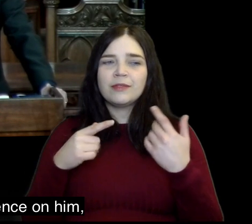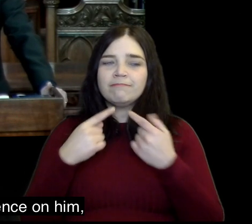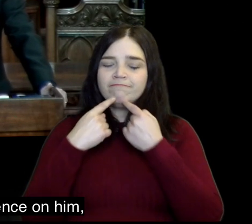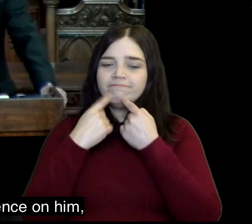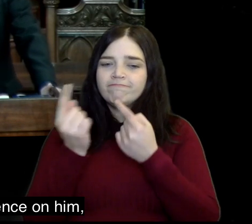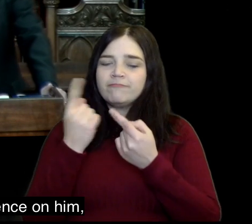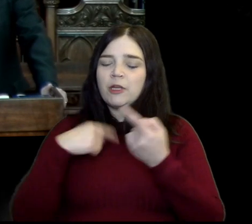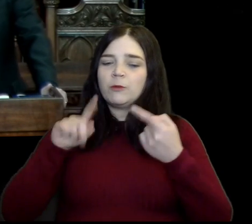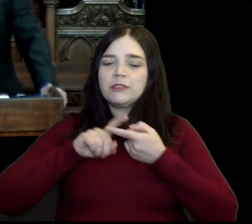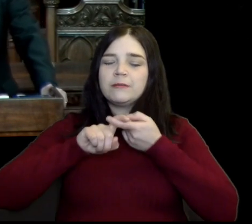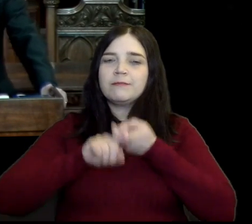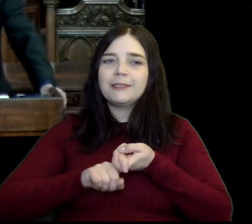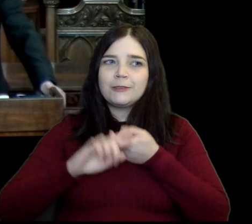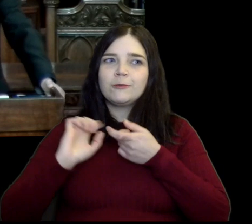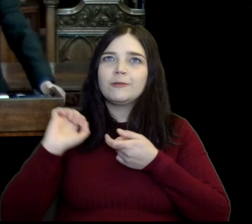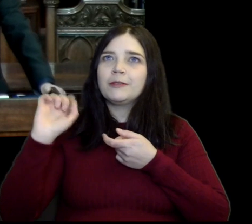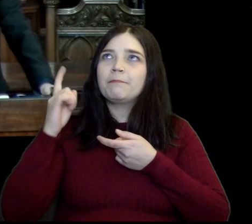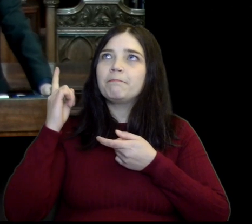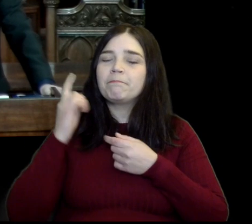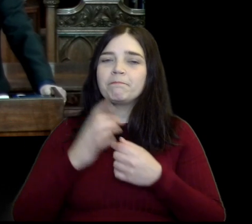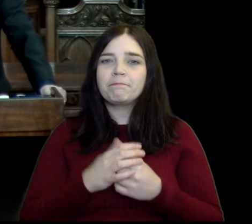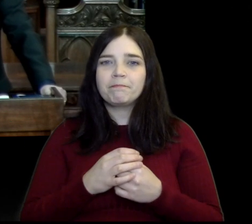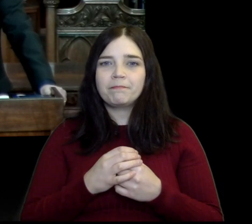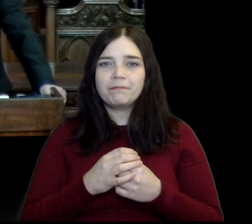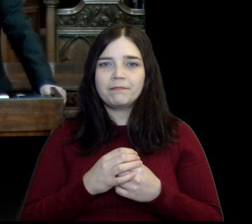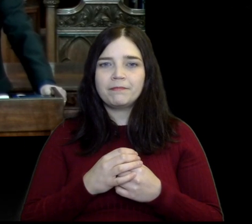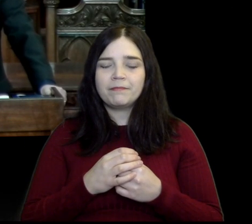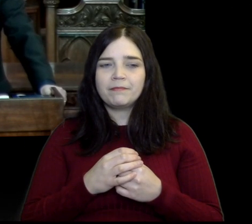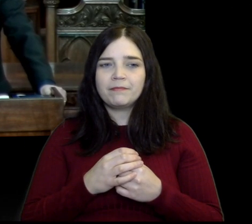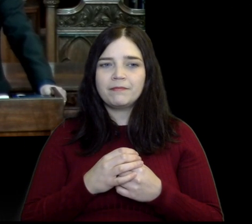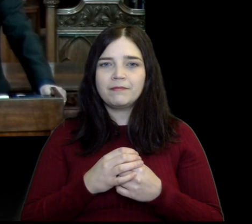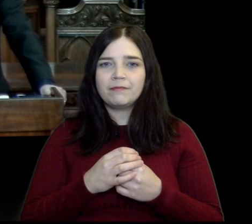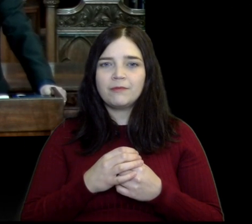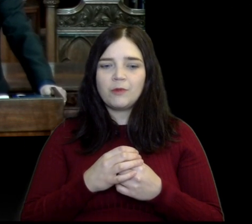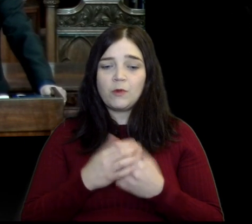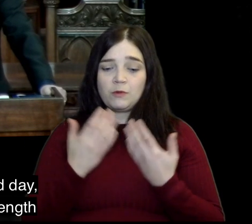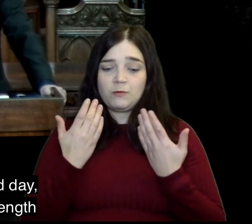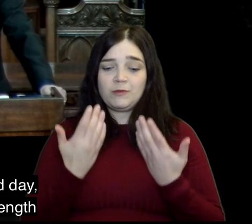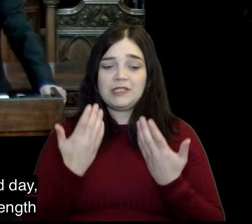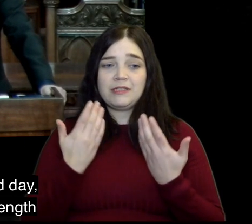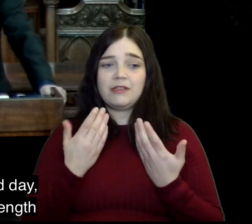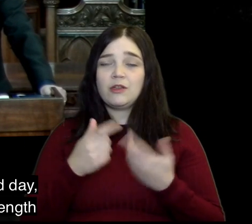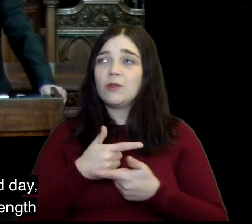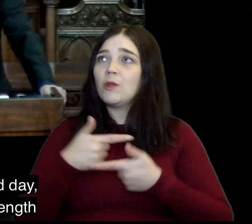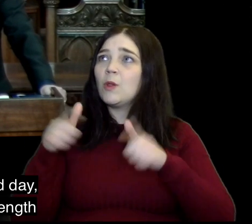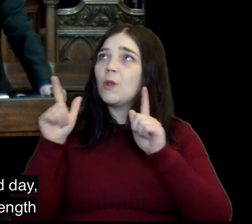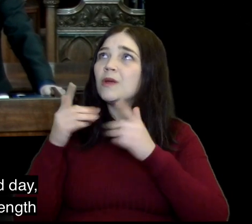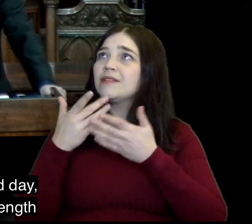on this the Lord's day we admit our dependence on Him